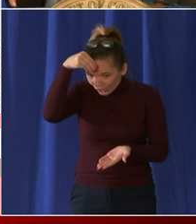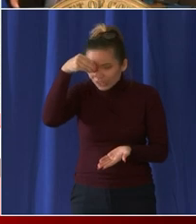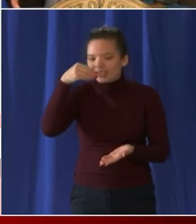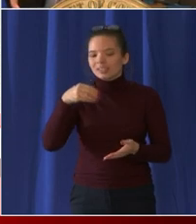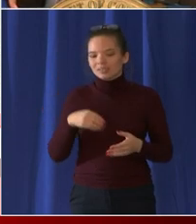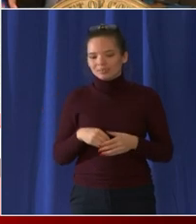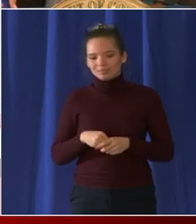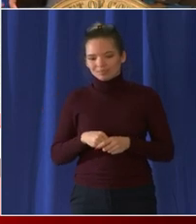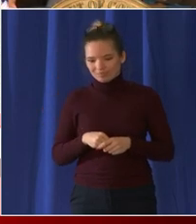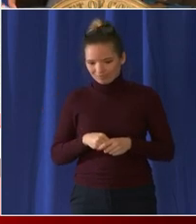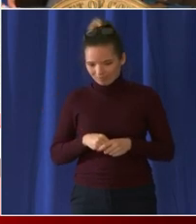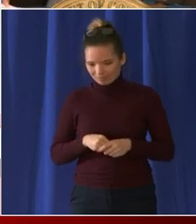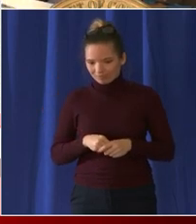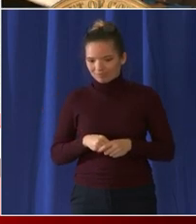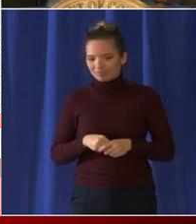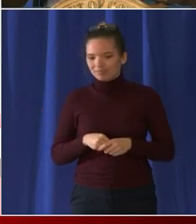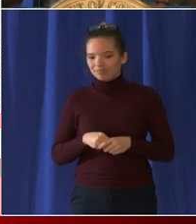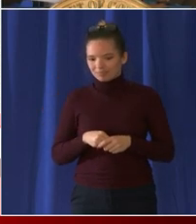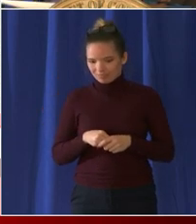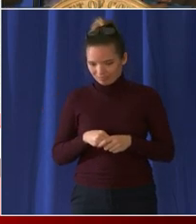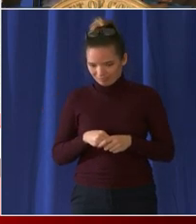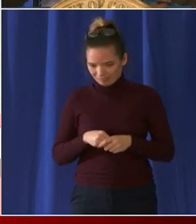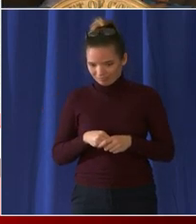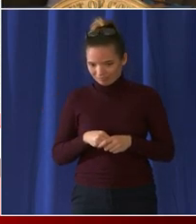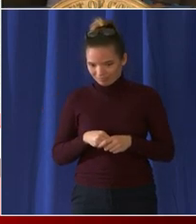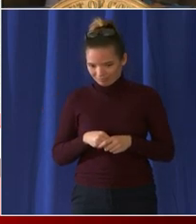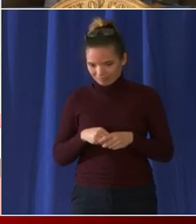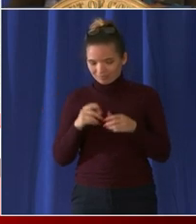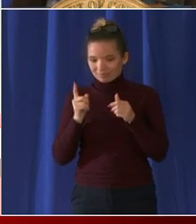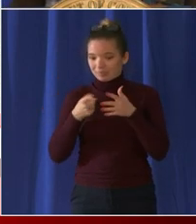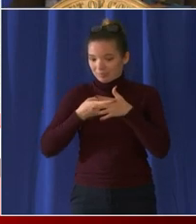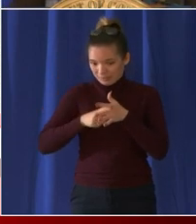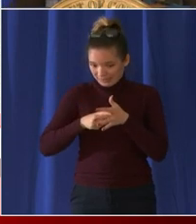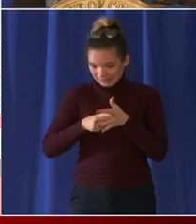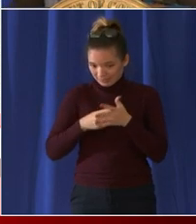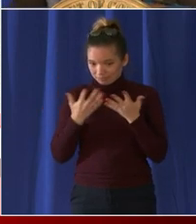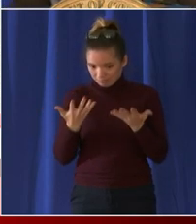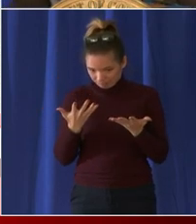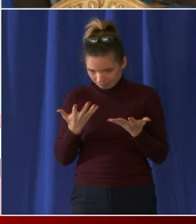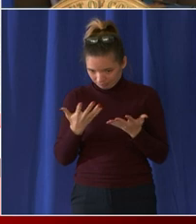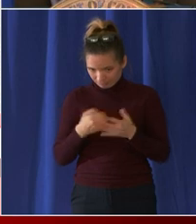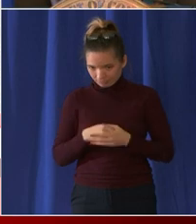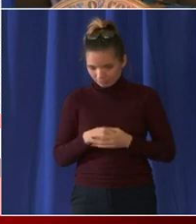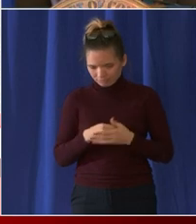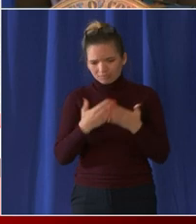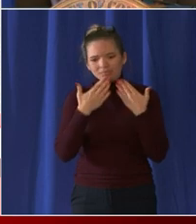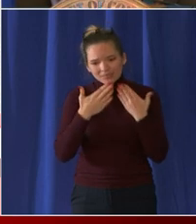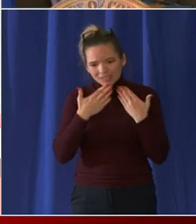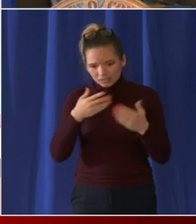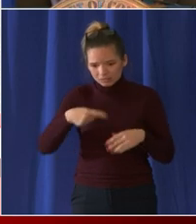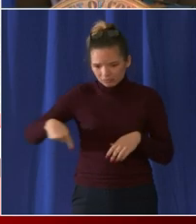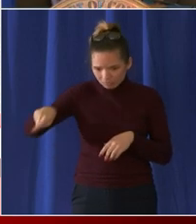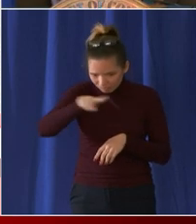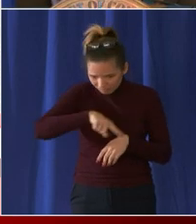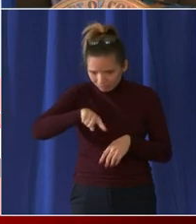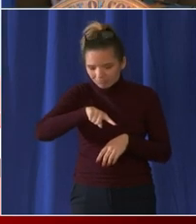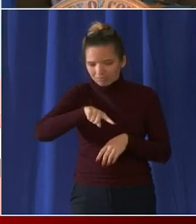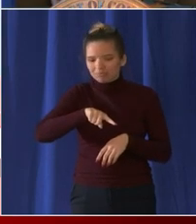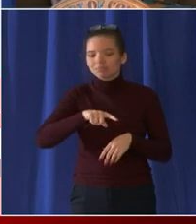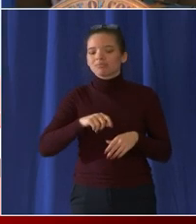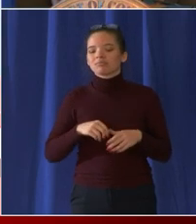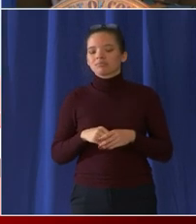begin every um every set of comments with a big thank you and appreciation for